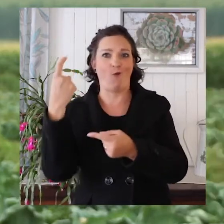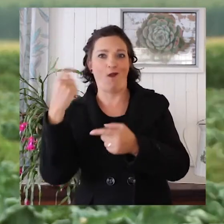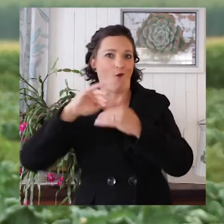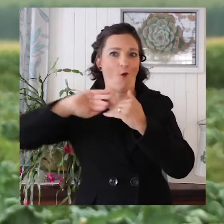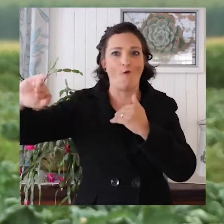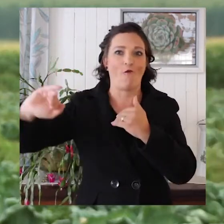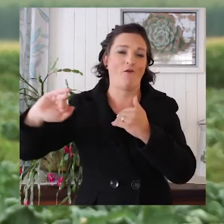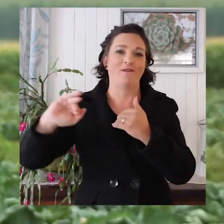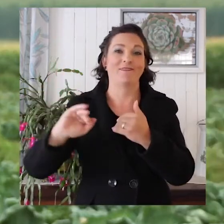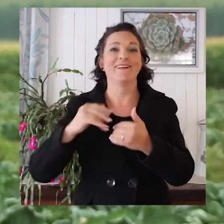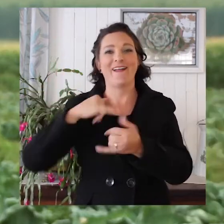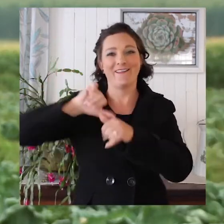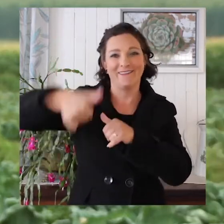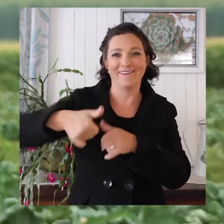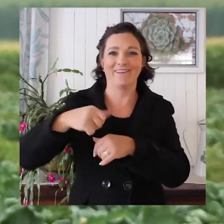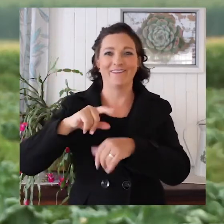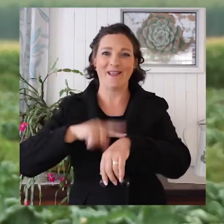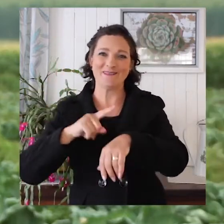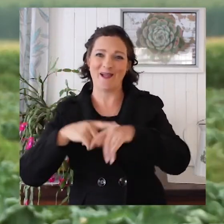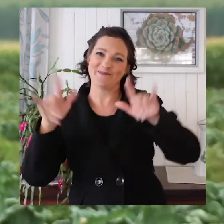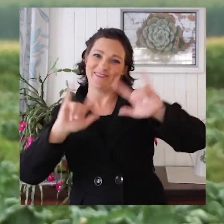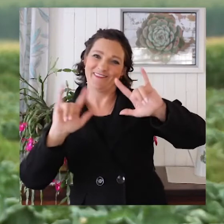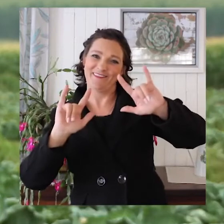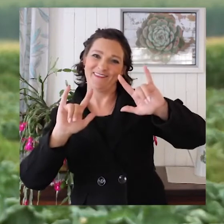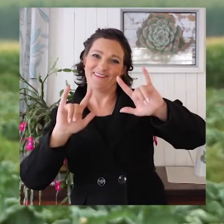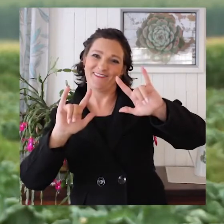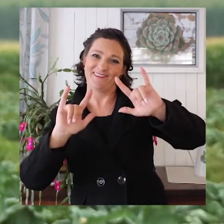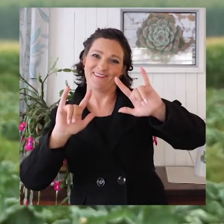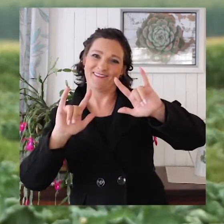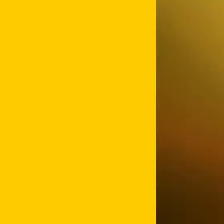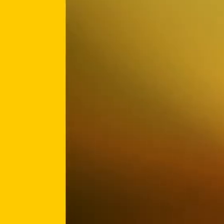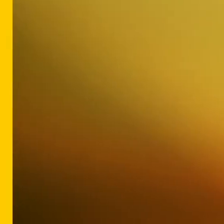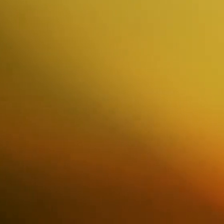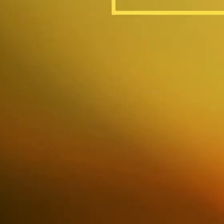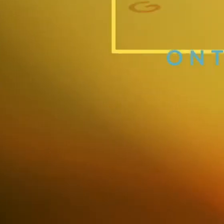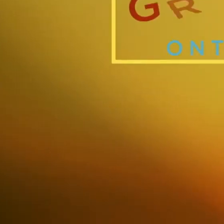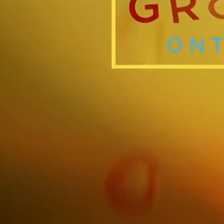hand. You can't have one without the other. Until next time, God bless you and goodbye.